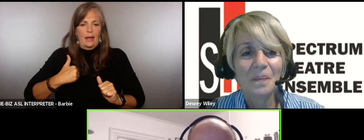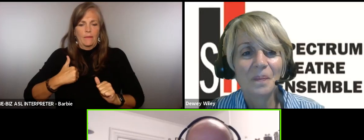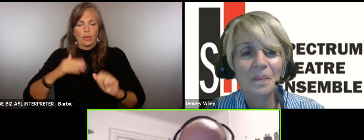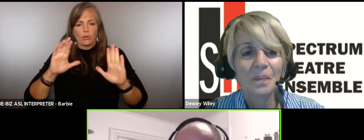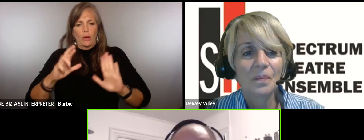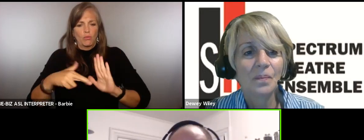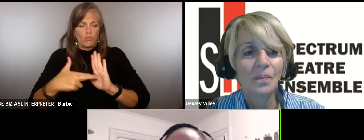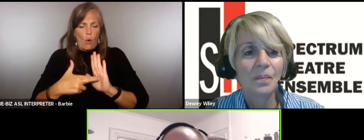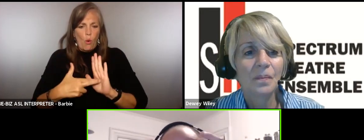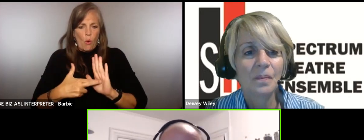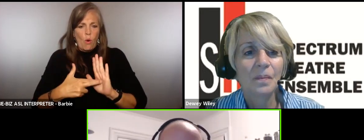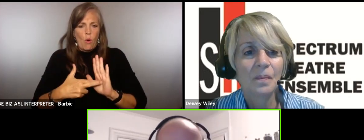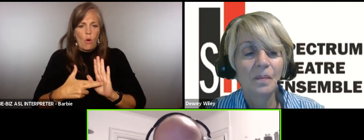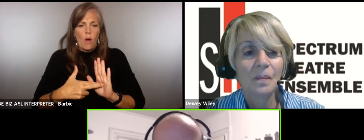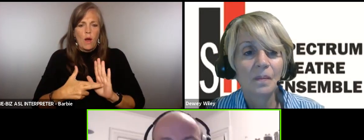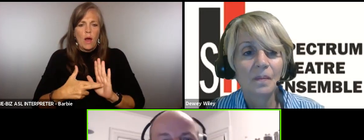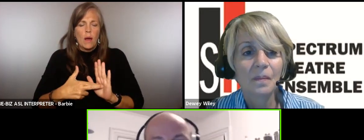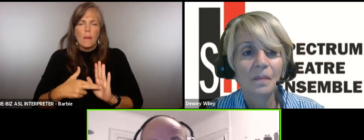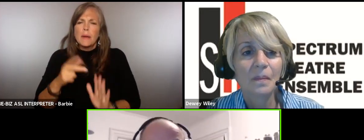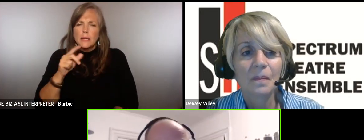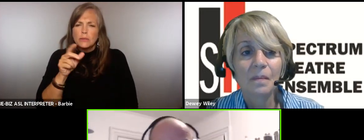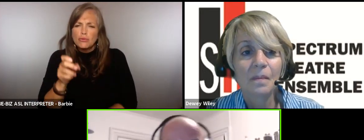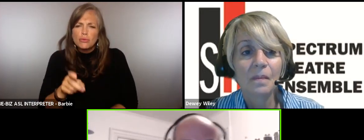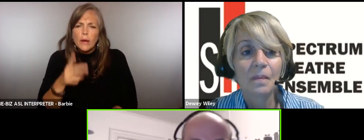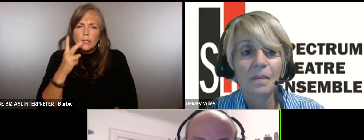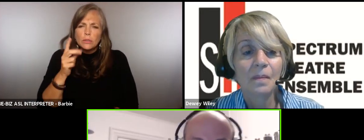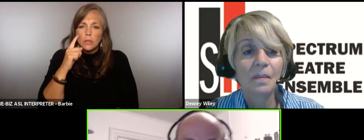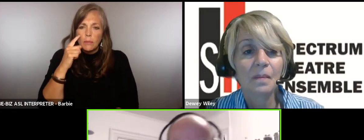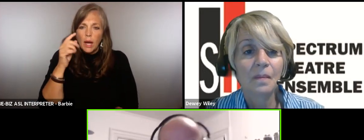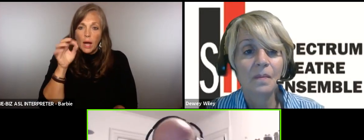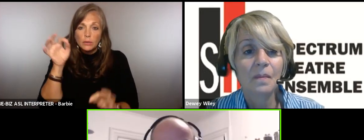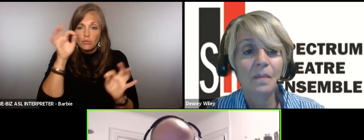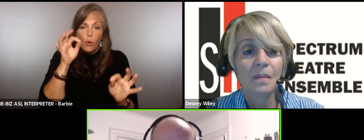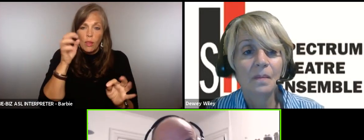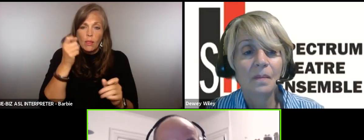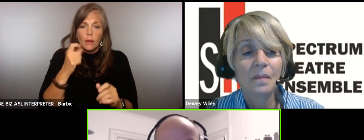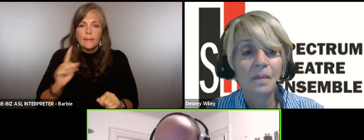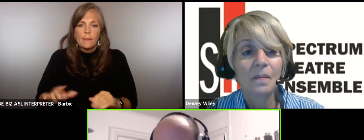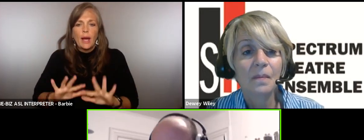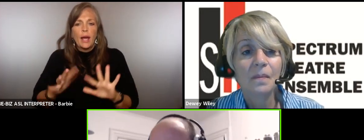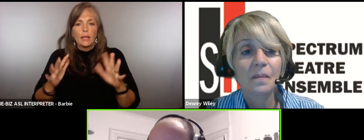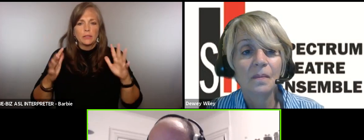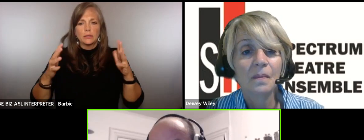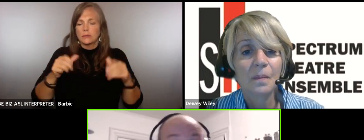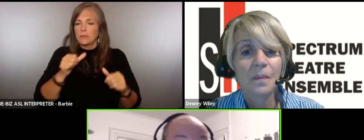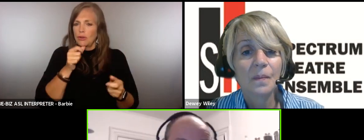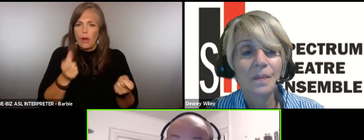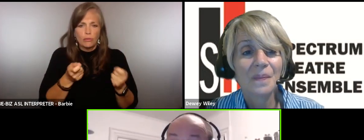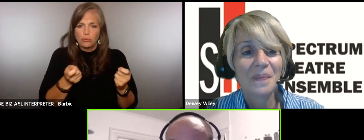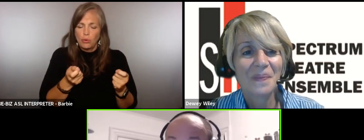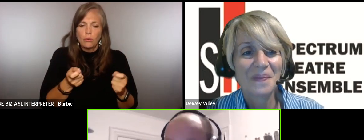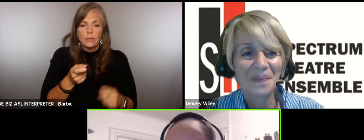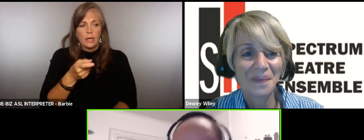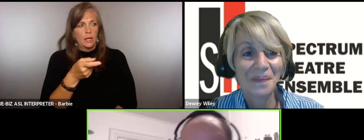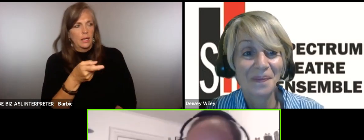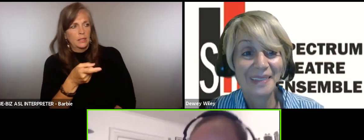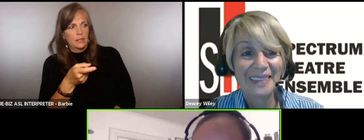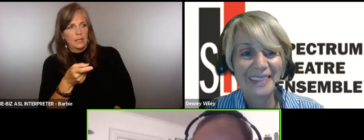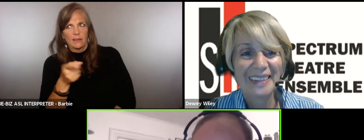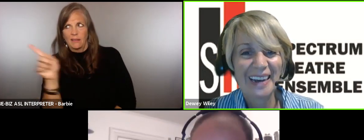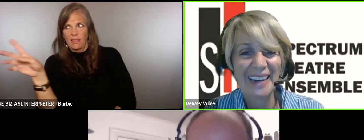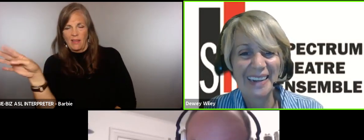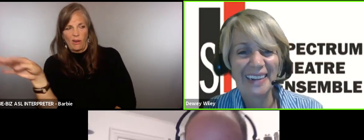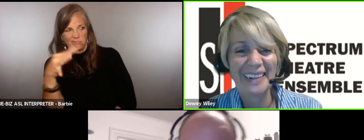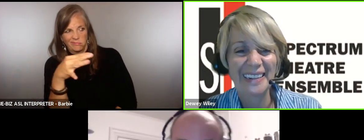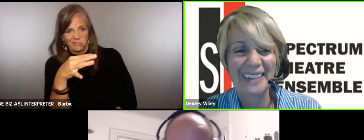just kind of saw they saw my eyes rolling a little bit they saw my hands were a little out of control and stuff like that and they were just like well he's gonna attract attention